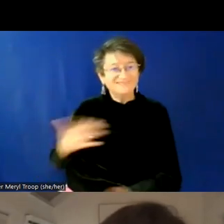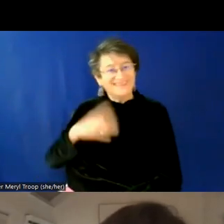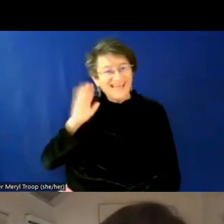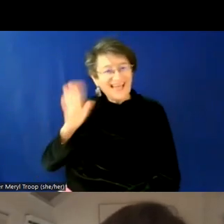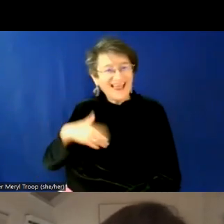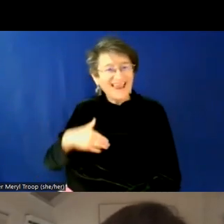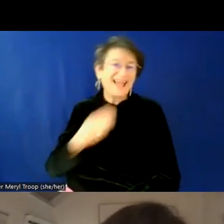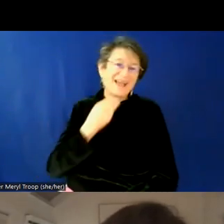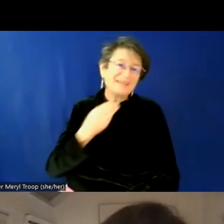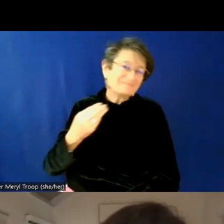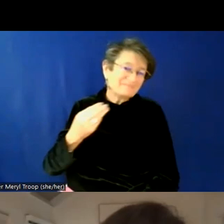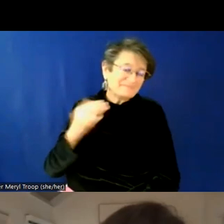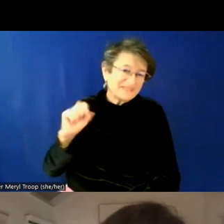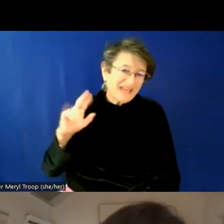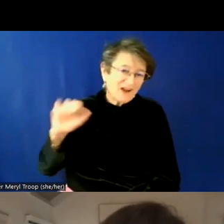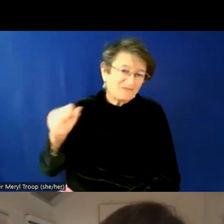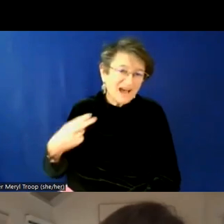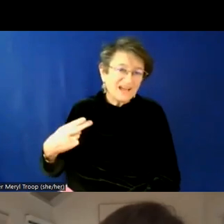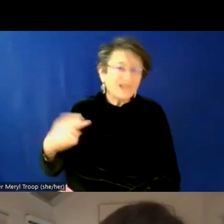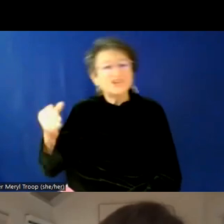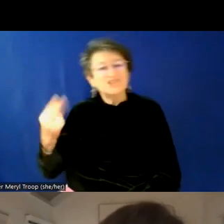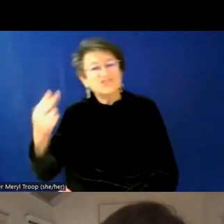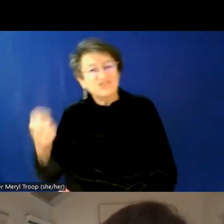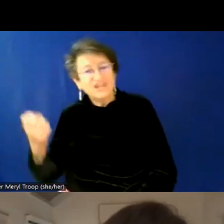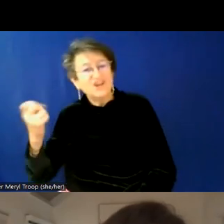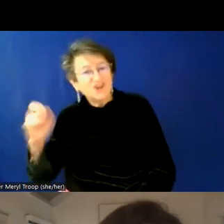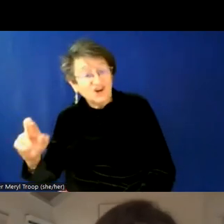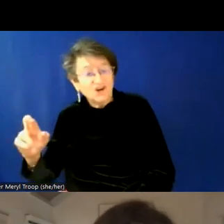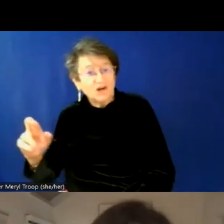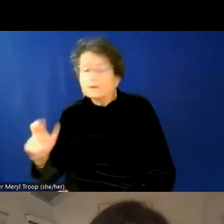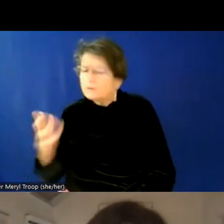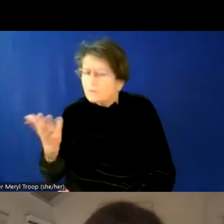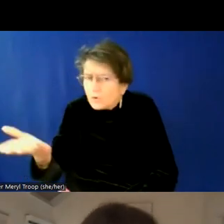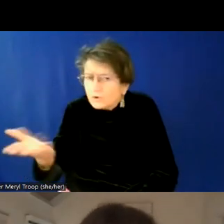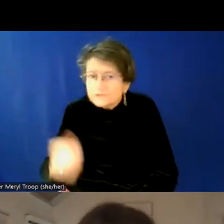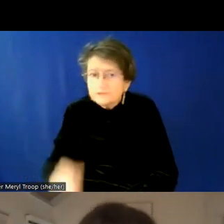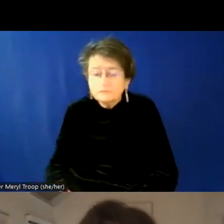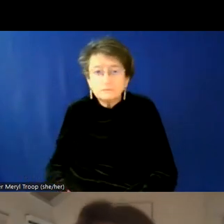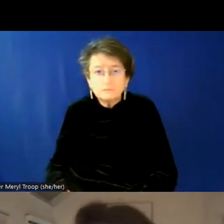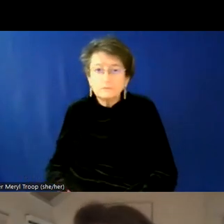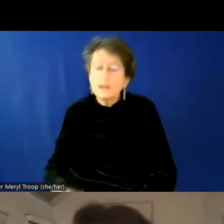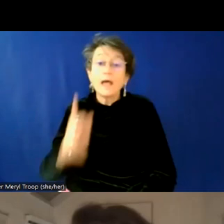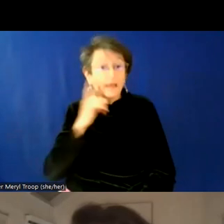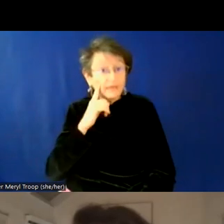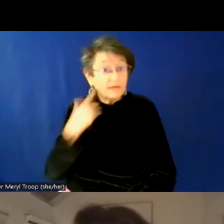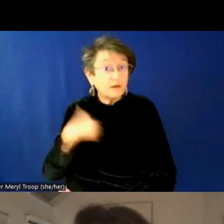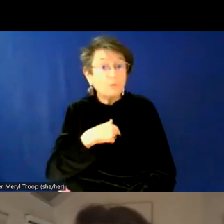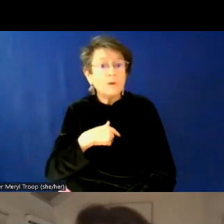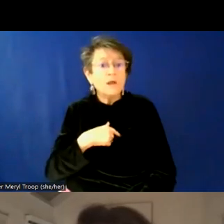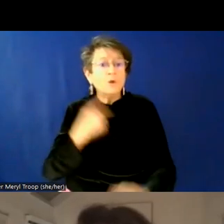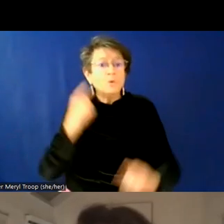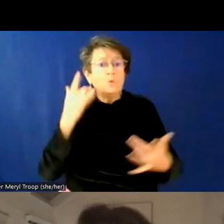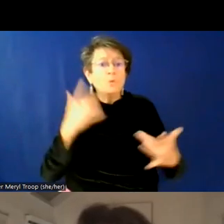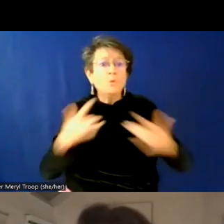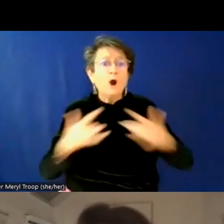ask for someone else's. Um, and I think it's just, it's, I think we worried so much about not